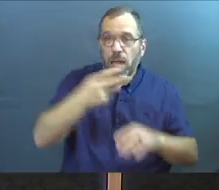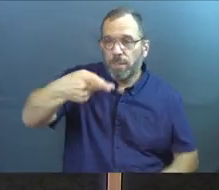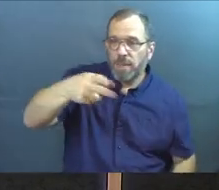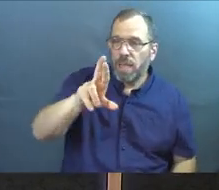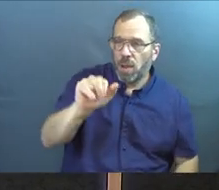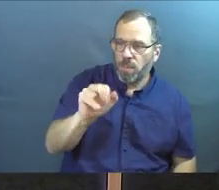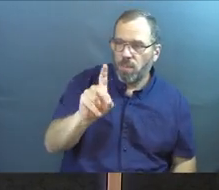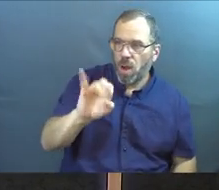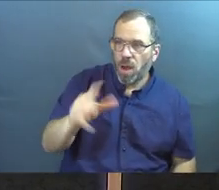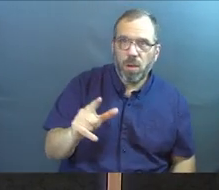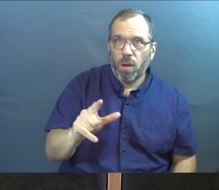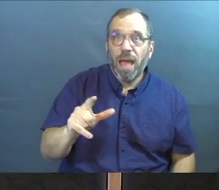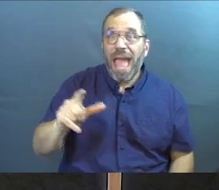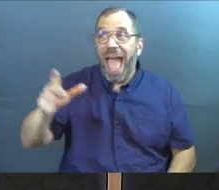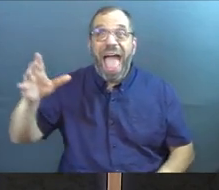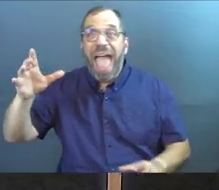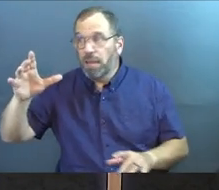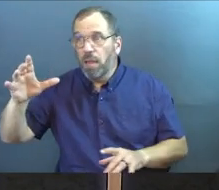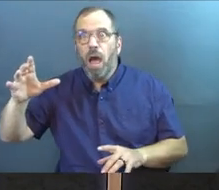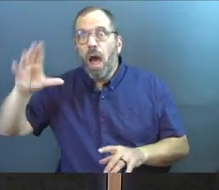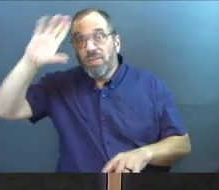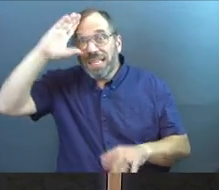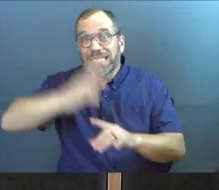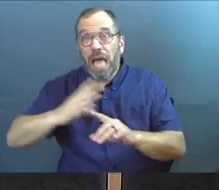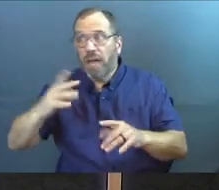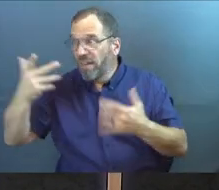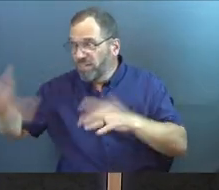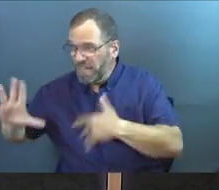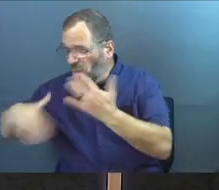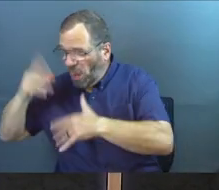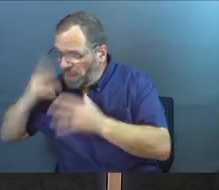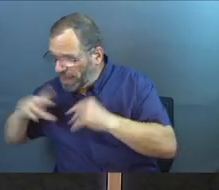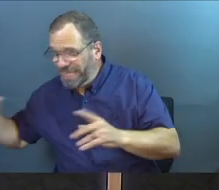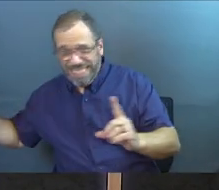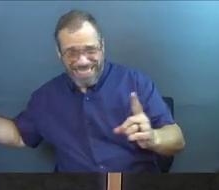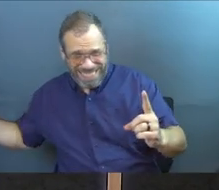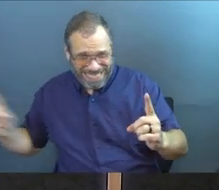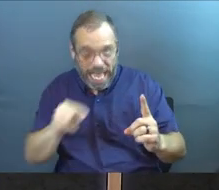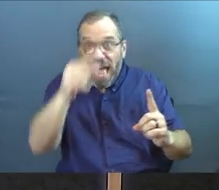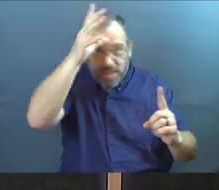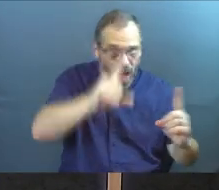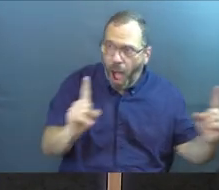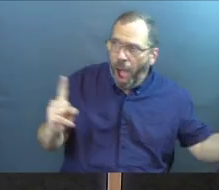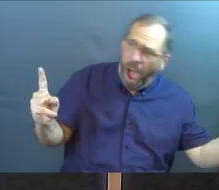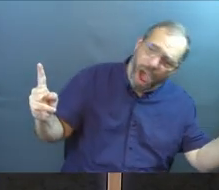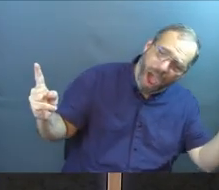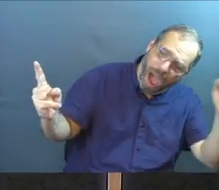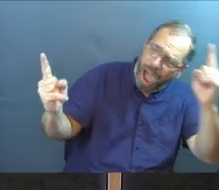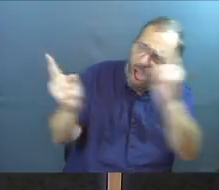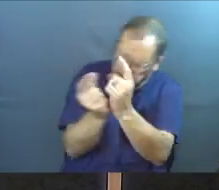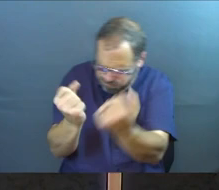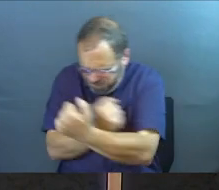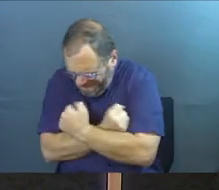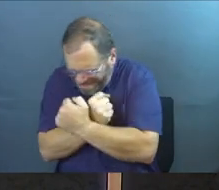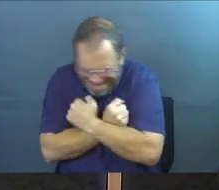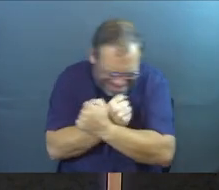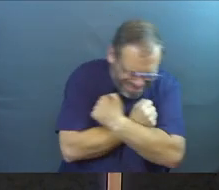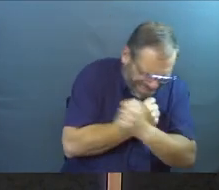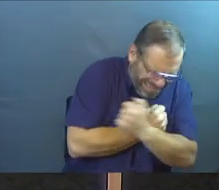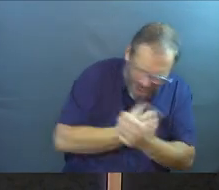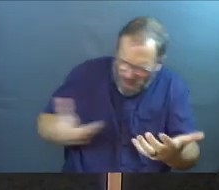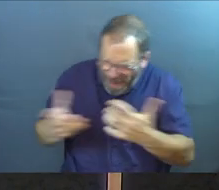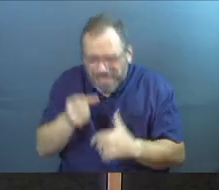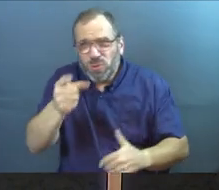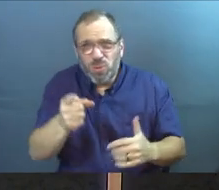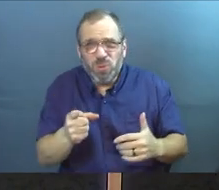story, where the son is coming back, and the father runs down the road in order to grab him. We celebrate the love of God, that he loves you as an individual, and he